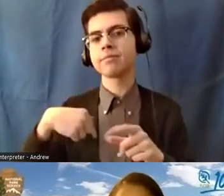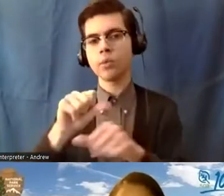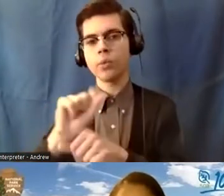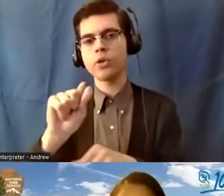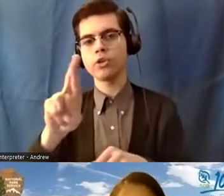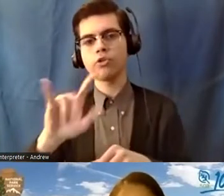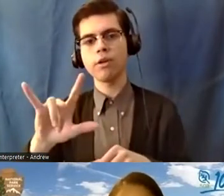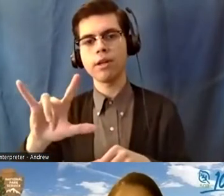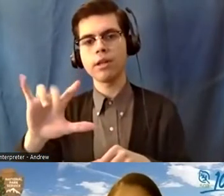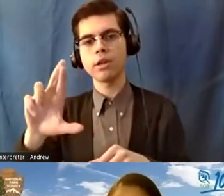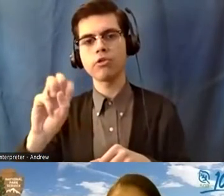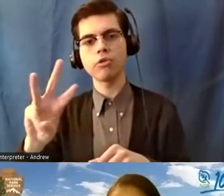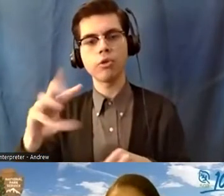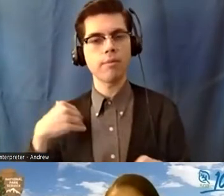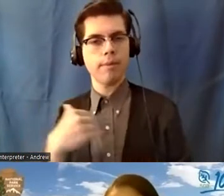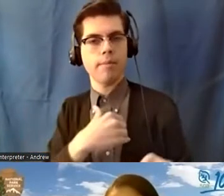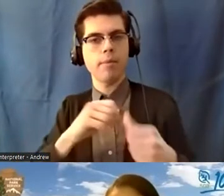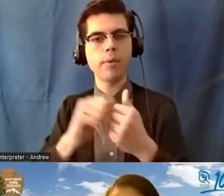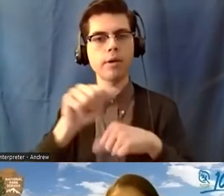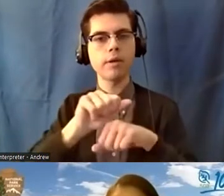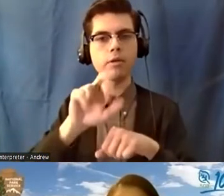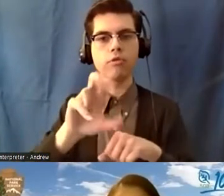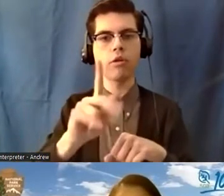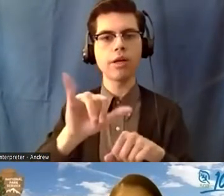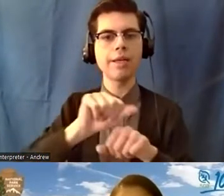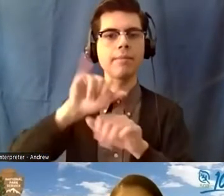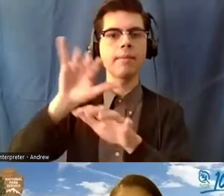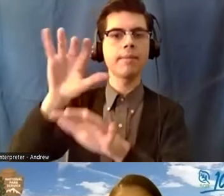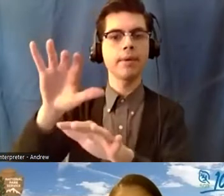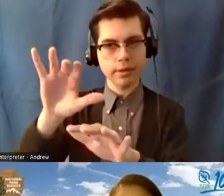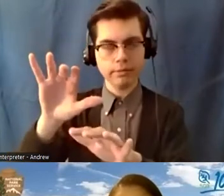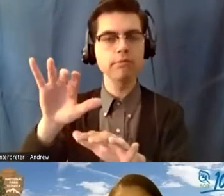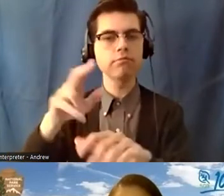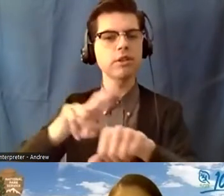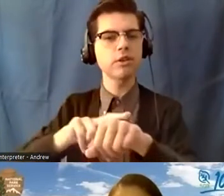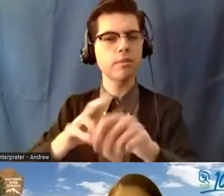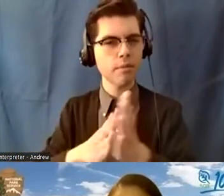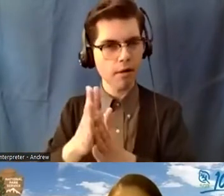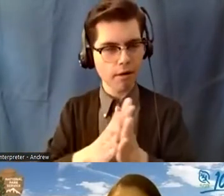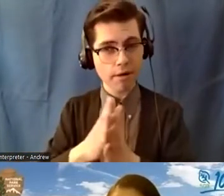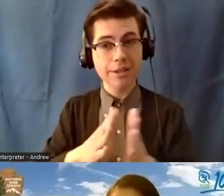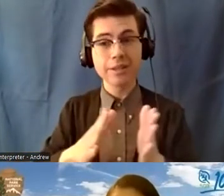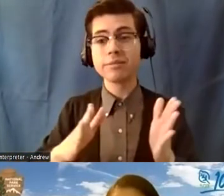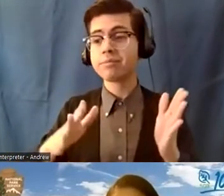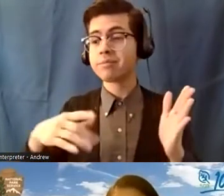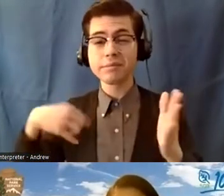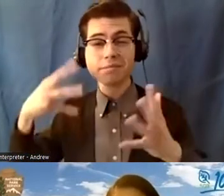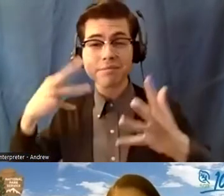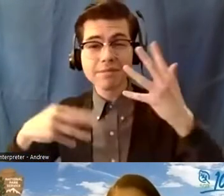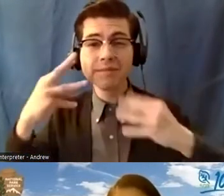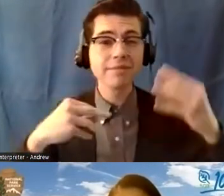with the Rocky Mountain National Park. I'd say throughout all of those experiences shaped my trajectory by